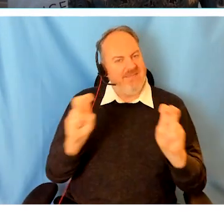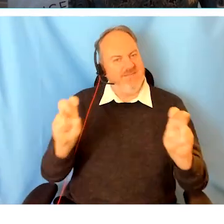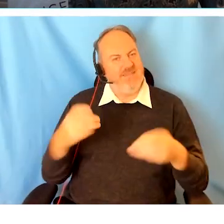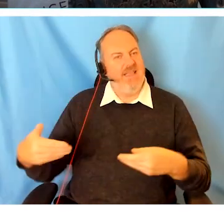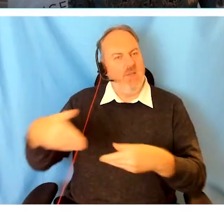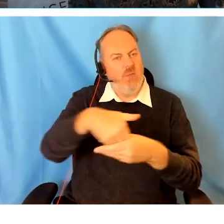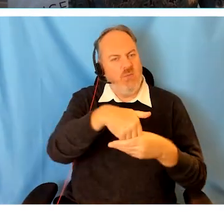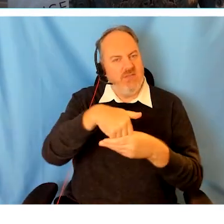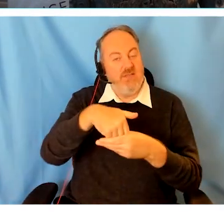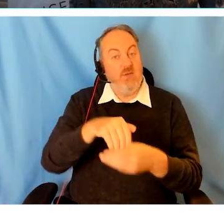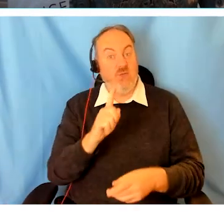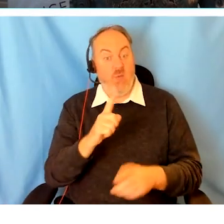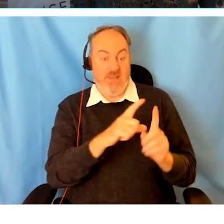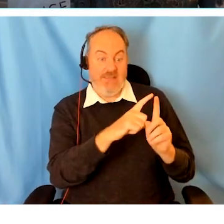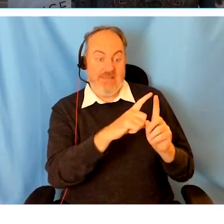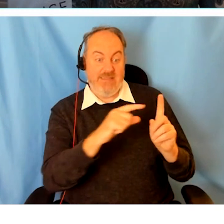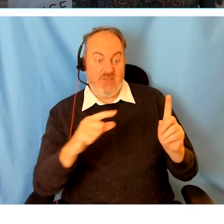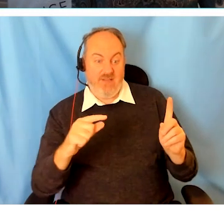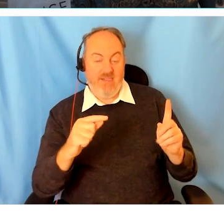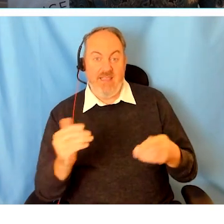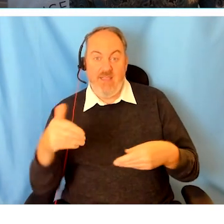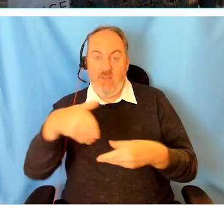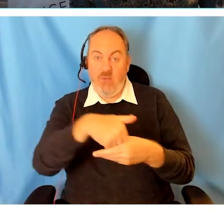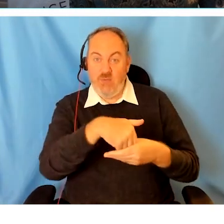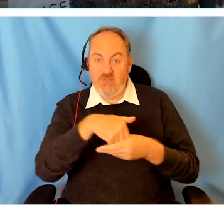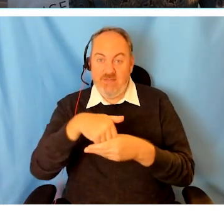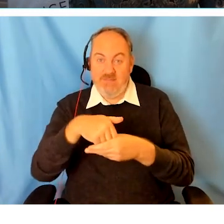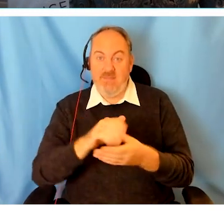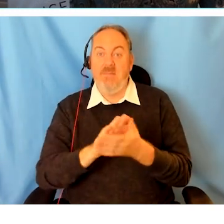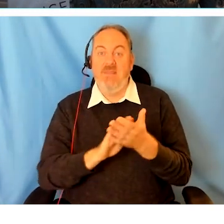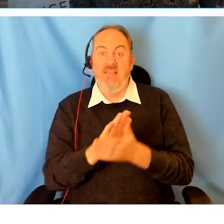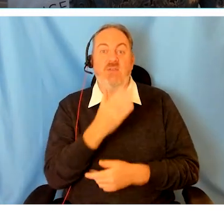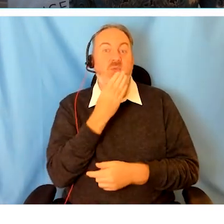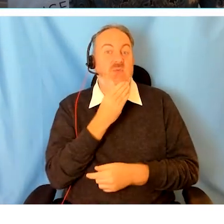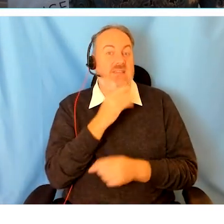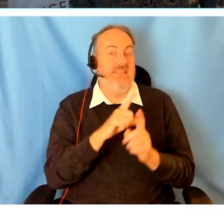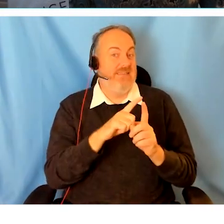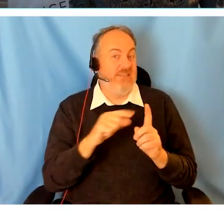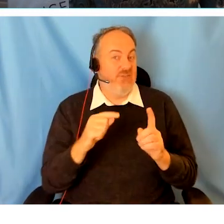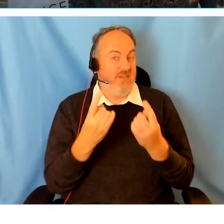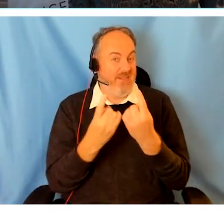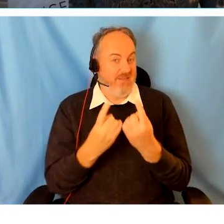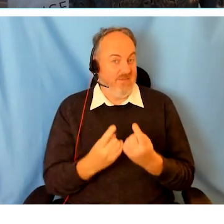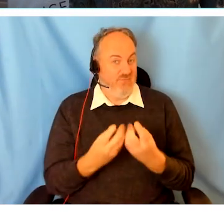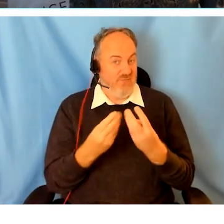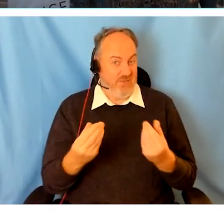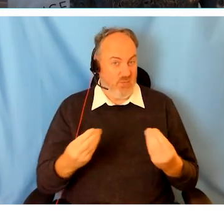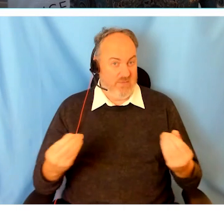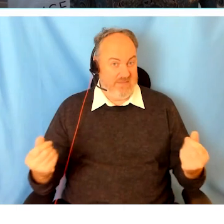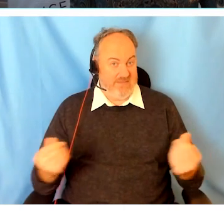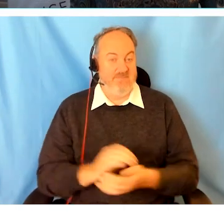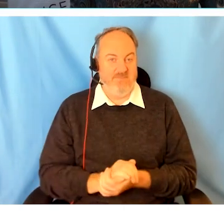inclusion describes access and use of digital resources with the key aims of being